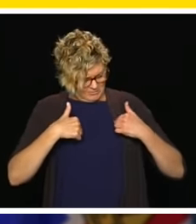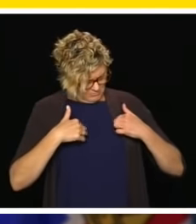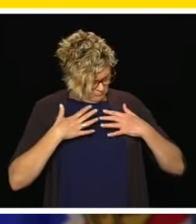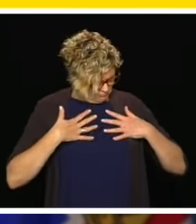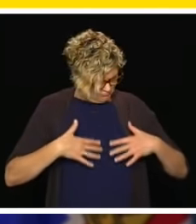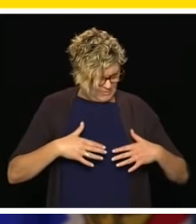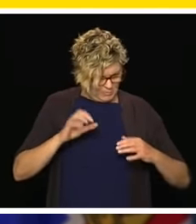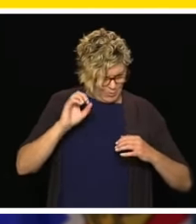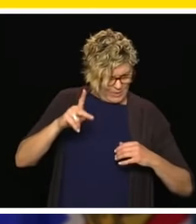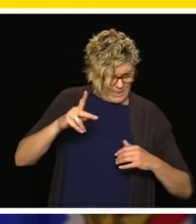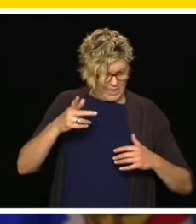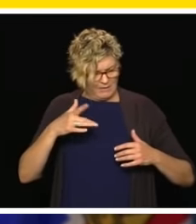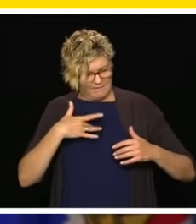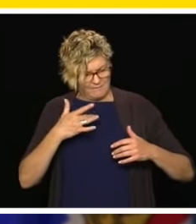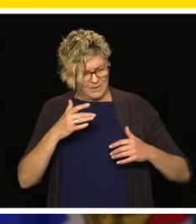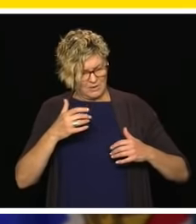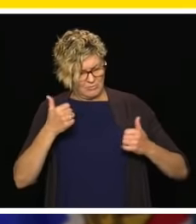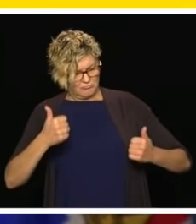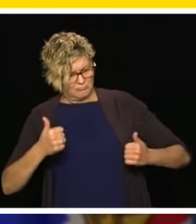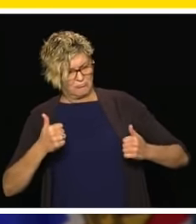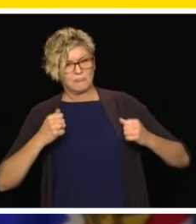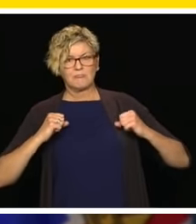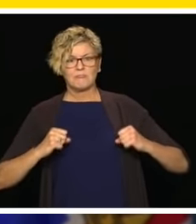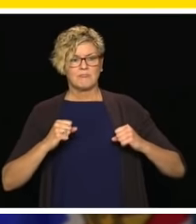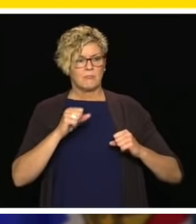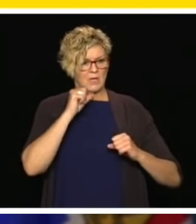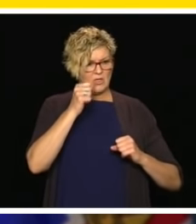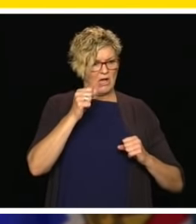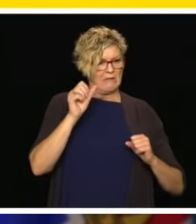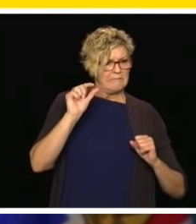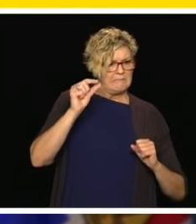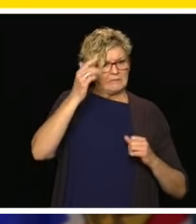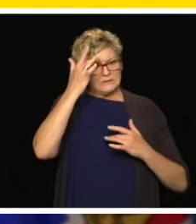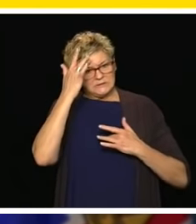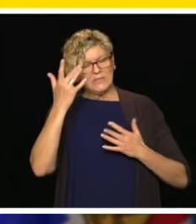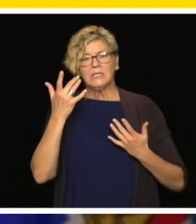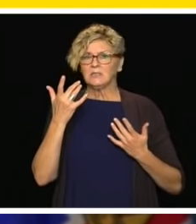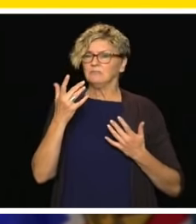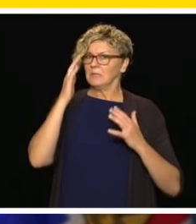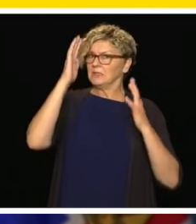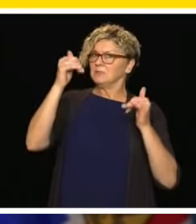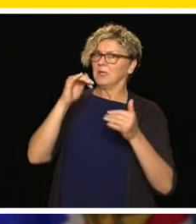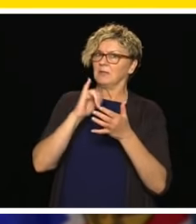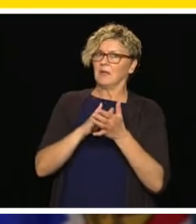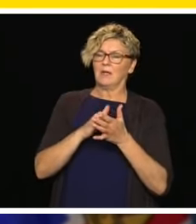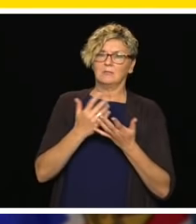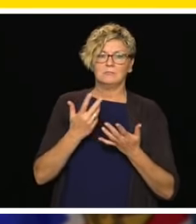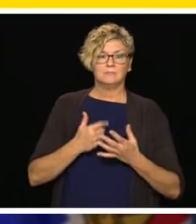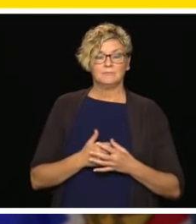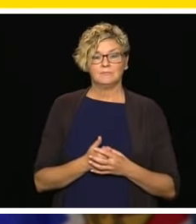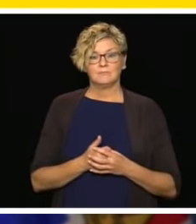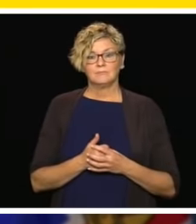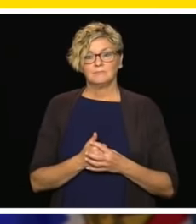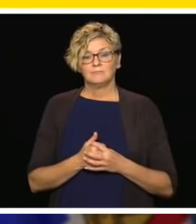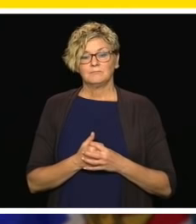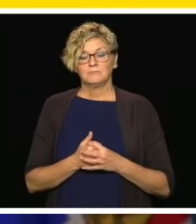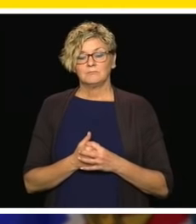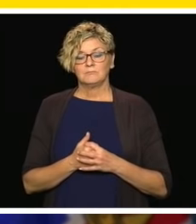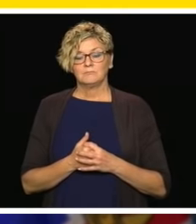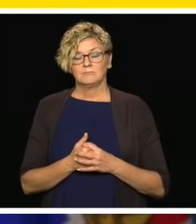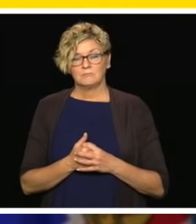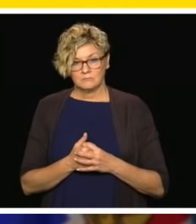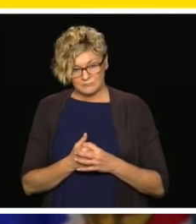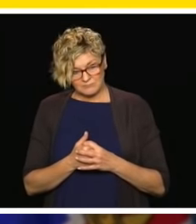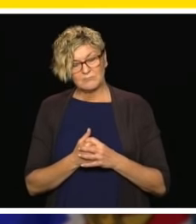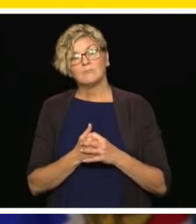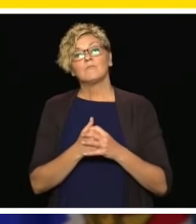and that's going to be really important particularly in June as we build up our confidence through here. And that will be the process and the program